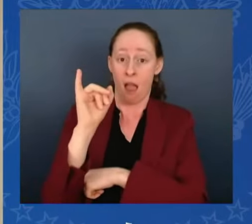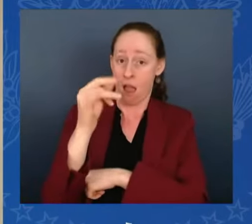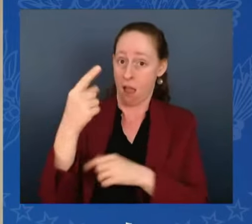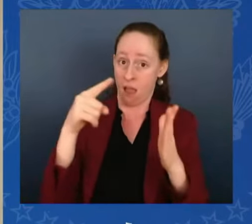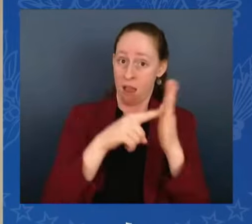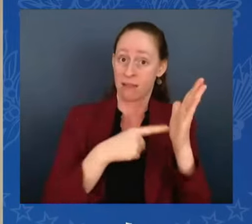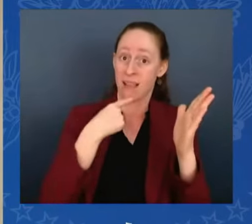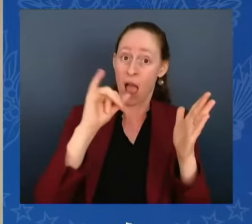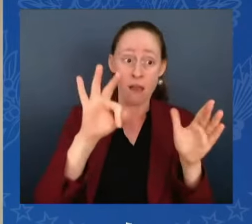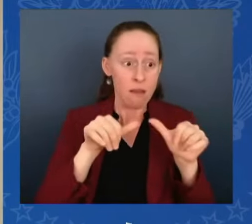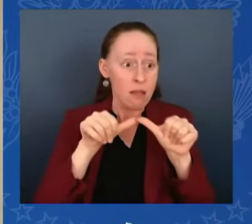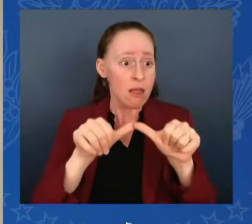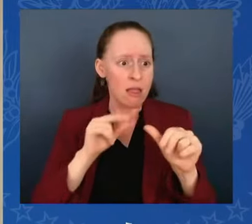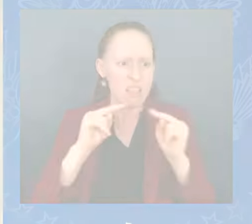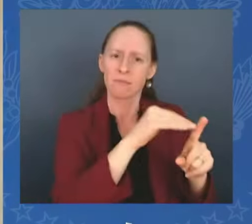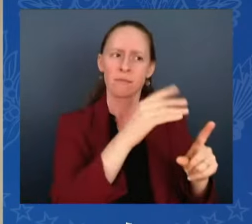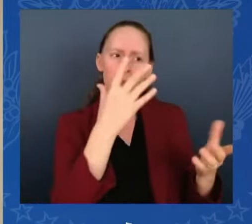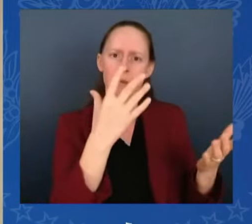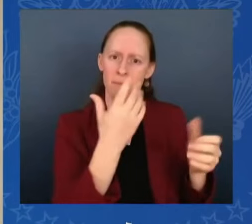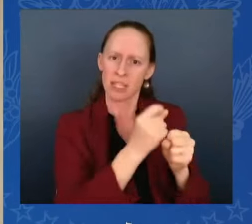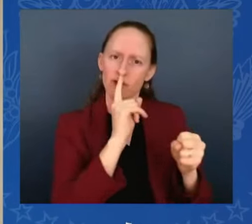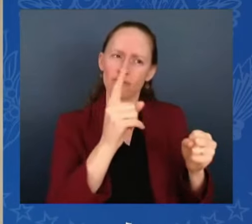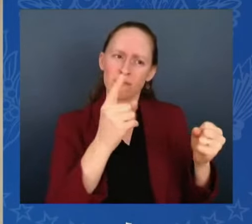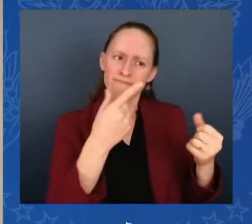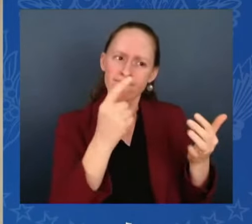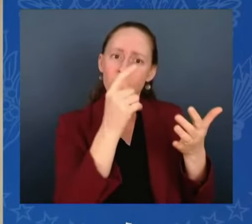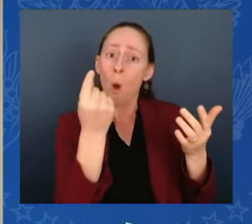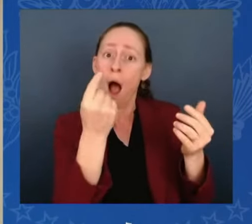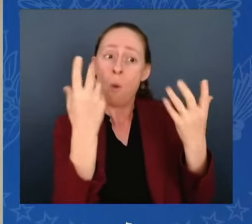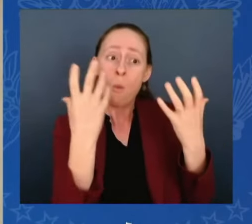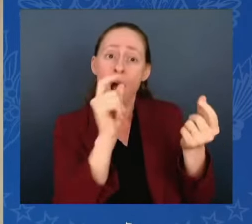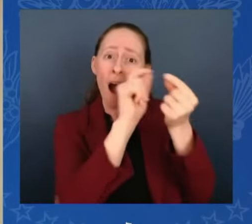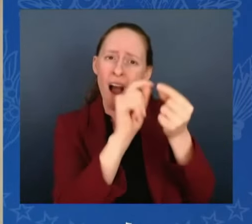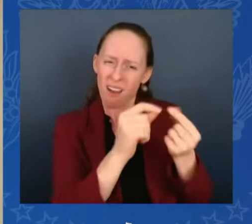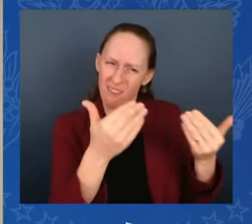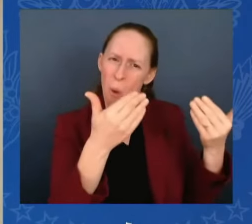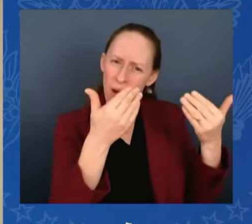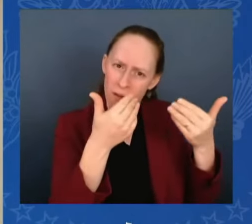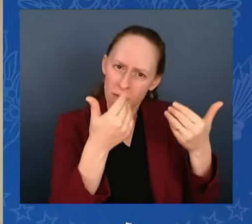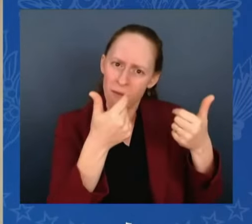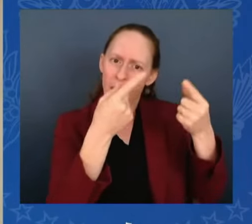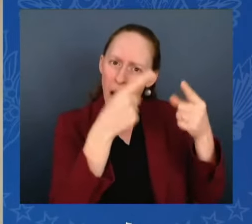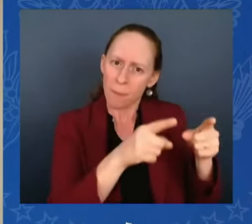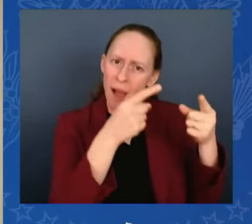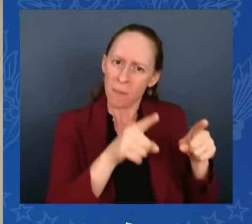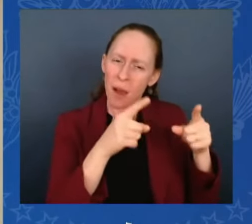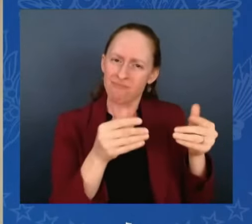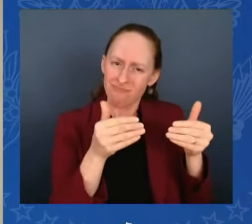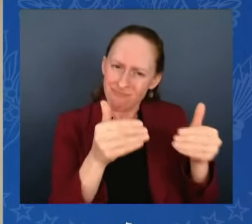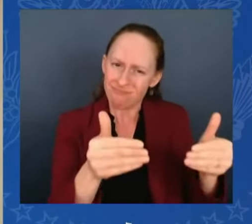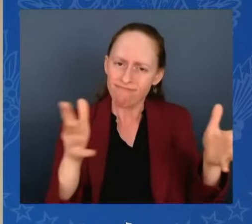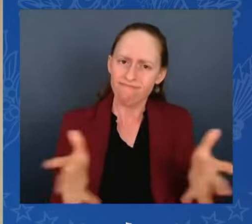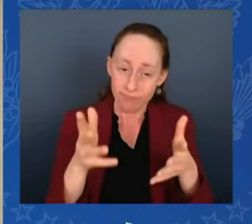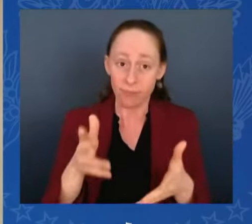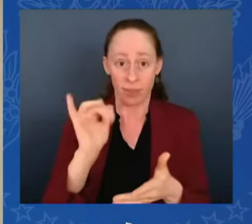still continue, as long as negotiations continue. Then, Phase II, there will be an exchange for the release of all